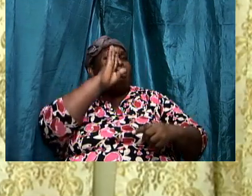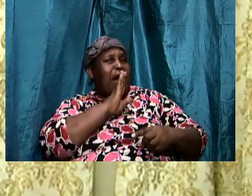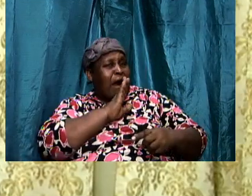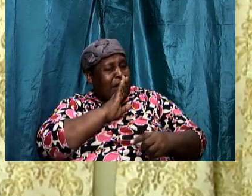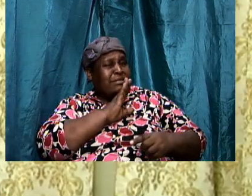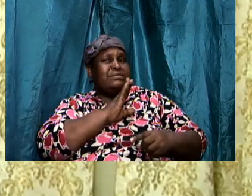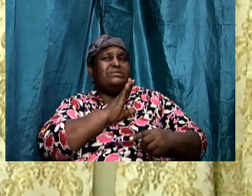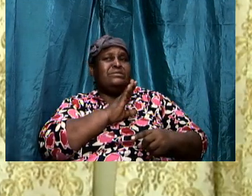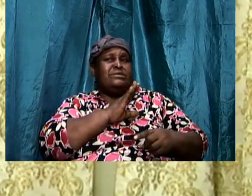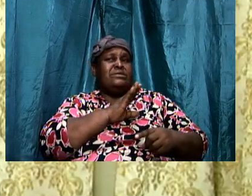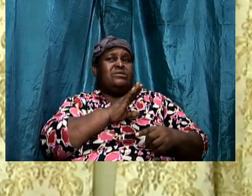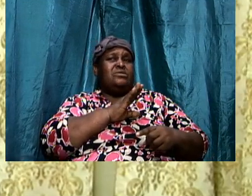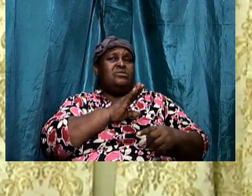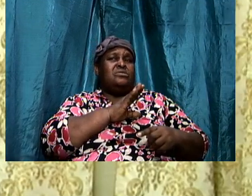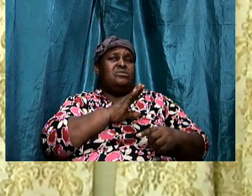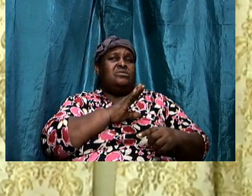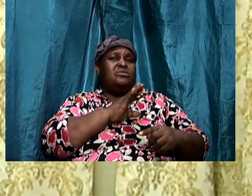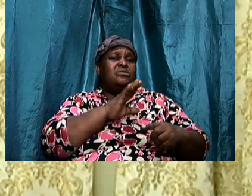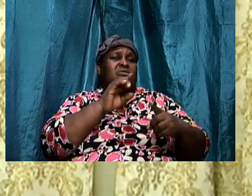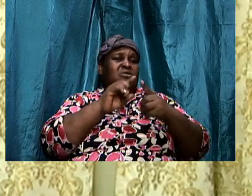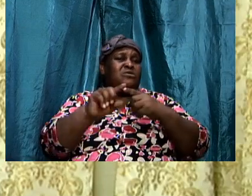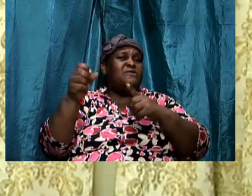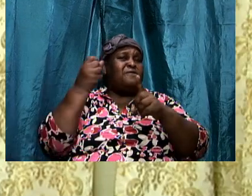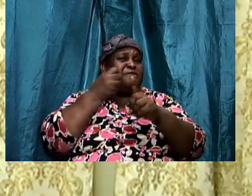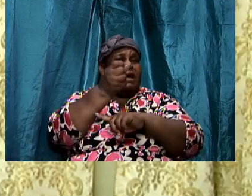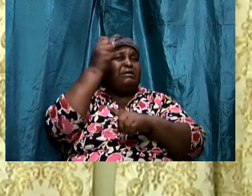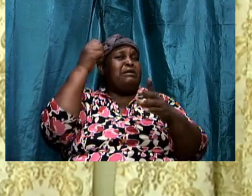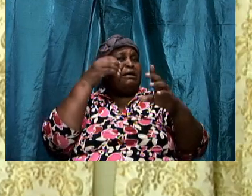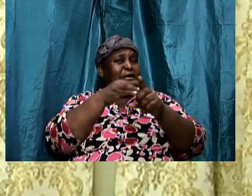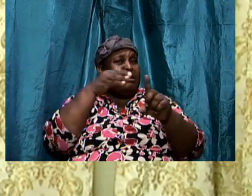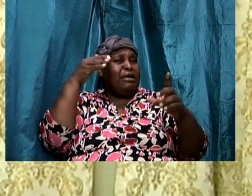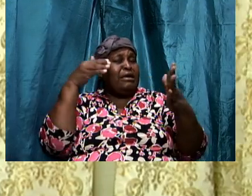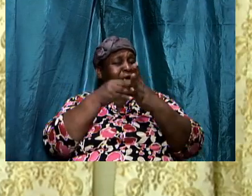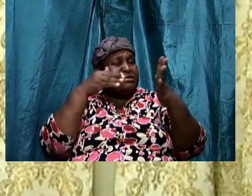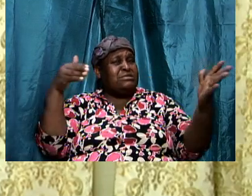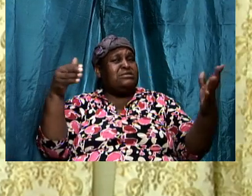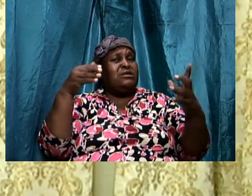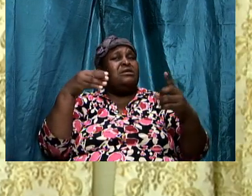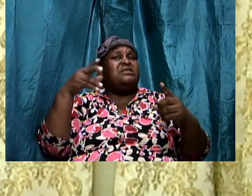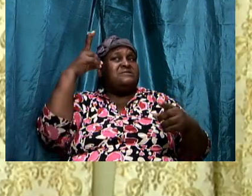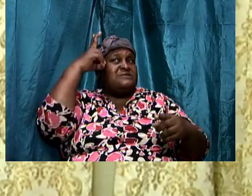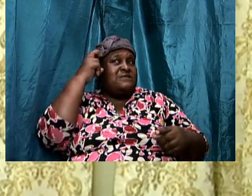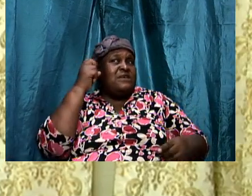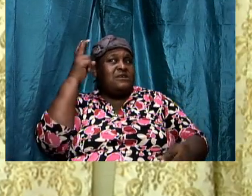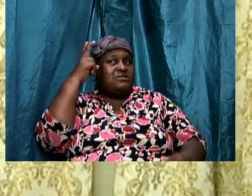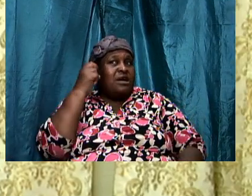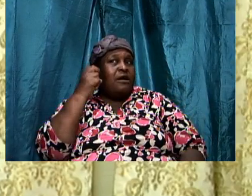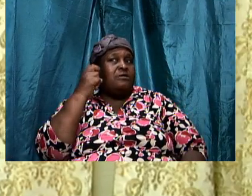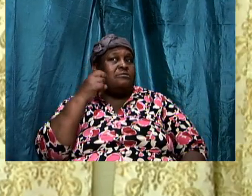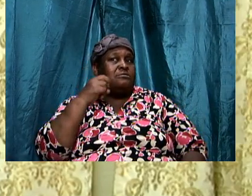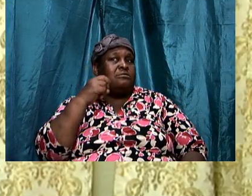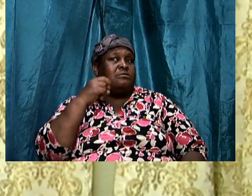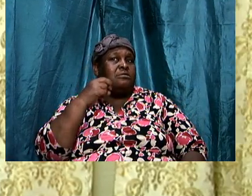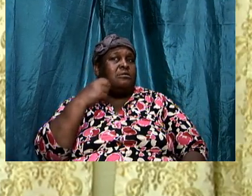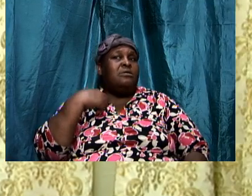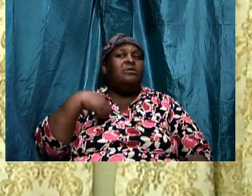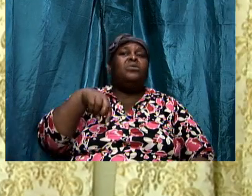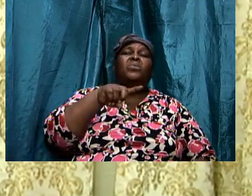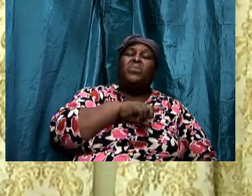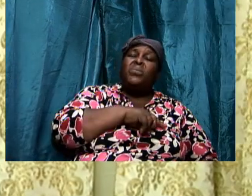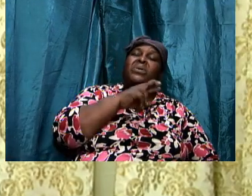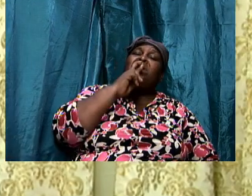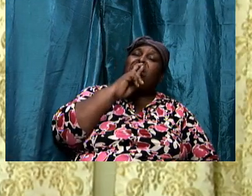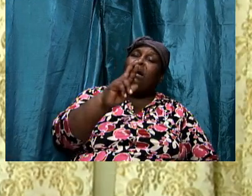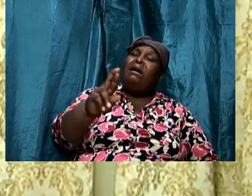against the adversary it is important that we understand we are saying that adversary is from two greek word that